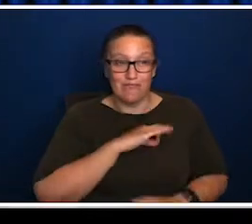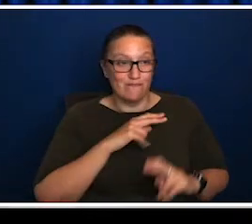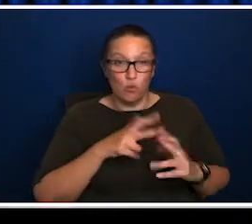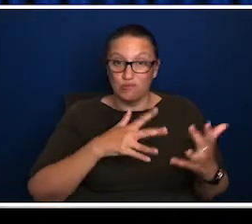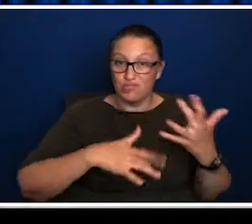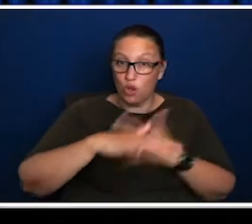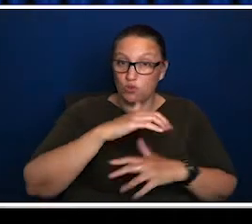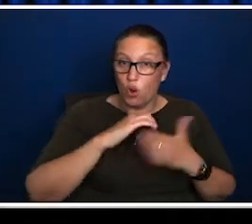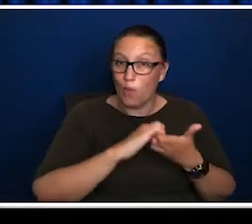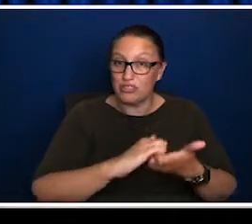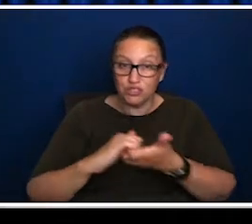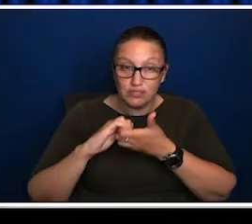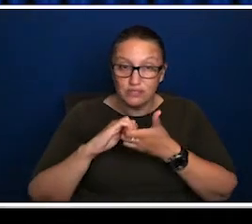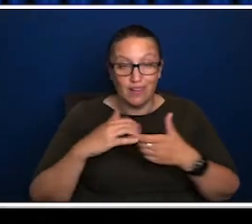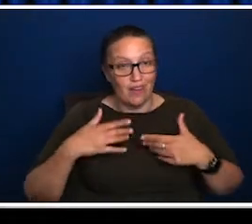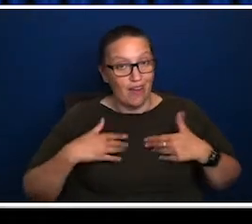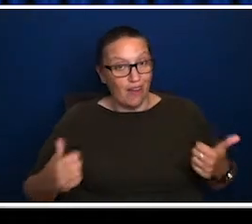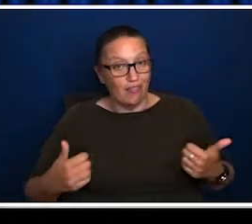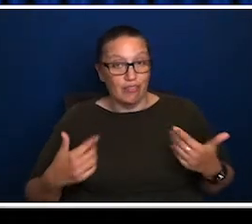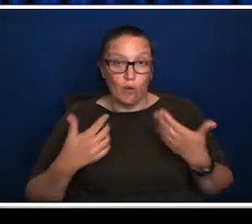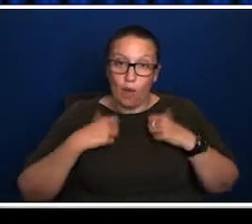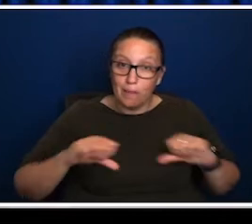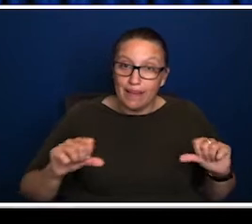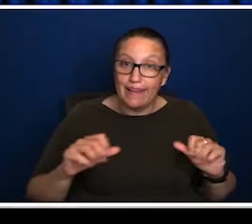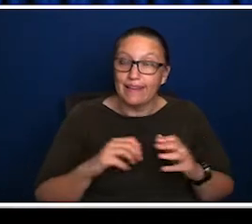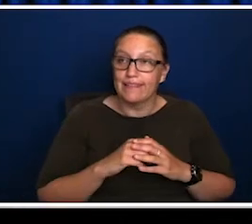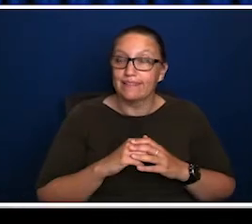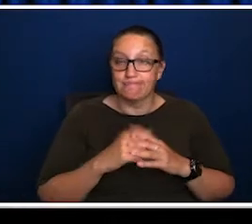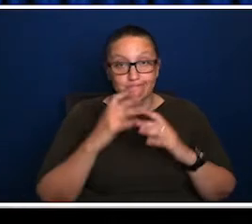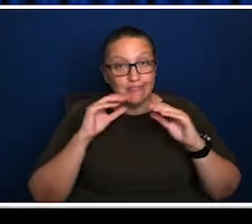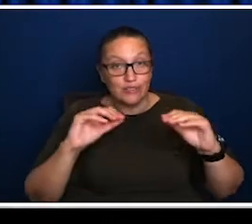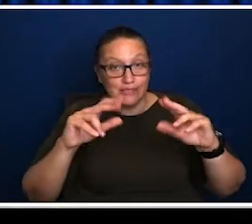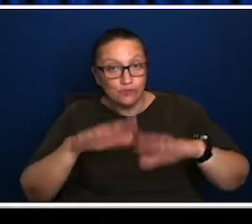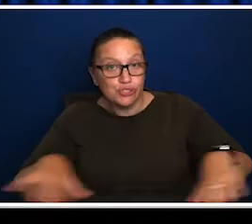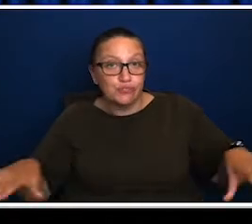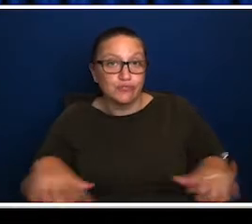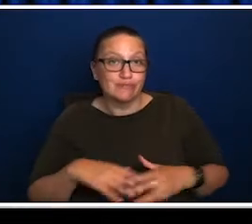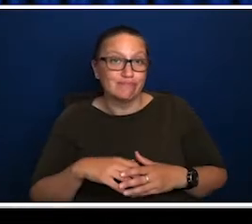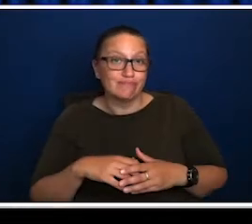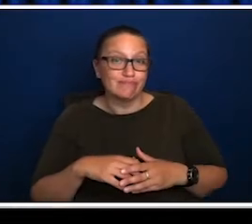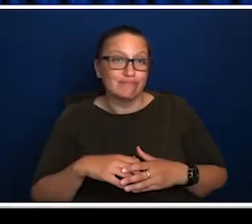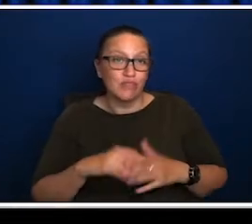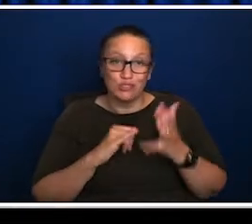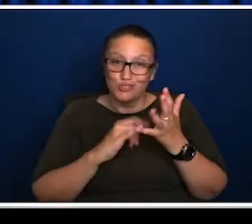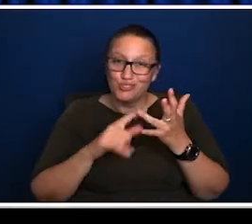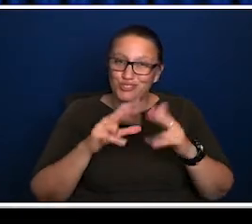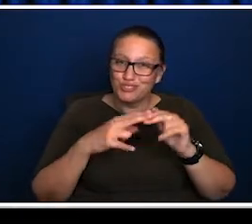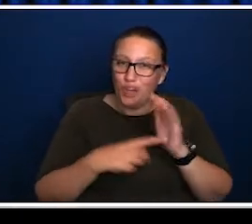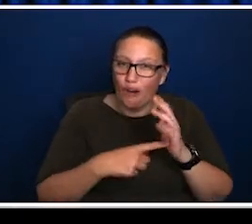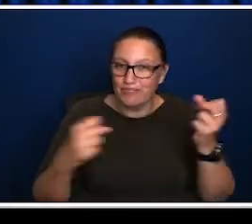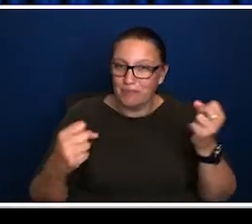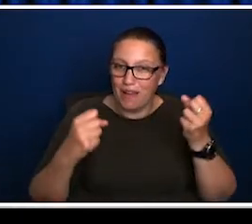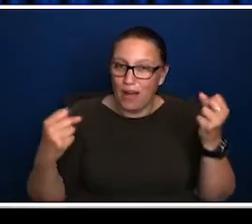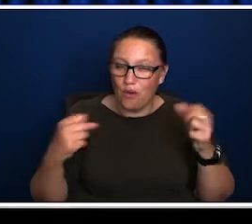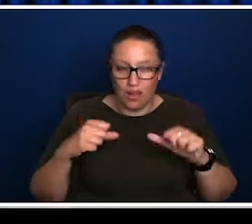all those extraordinary benefits to social cohesion, to health, to wellbeing, to the education of children, to